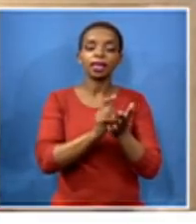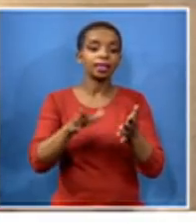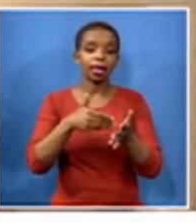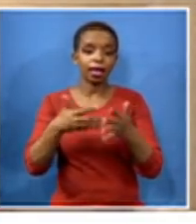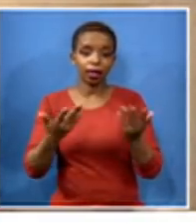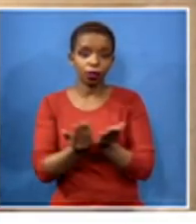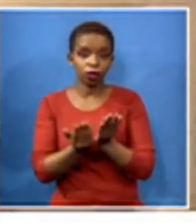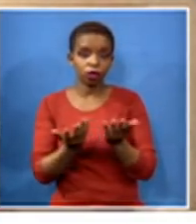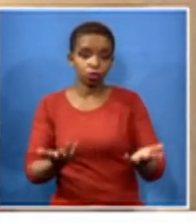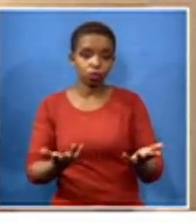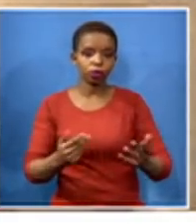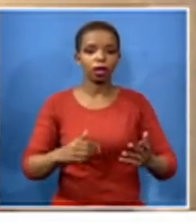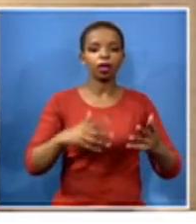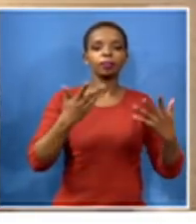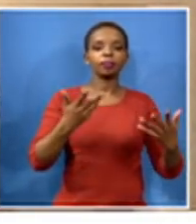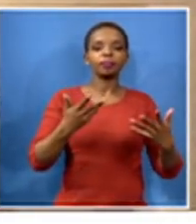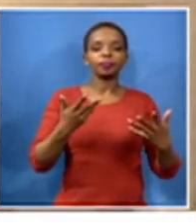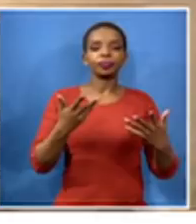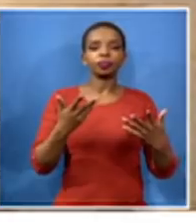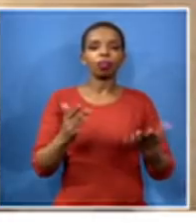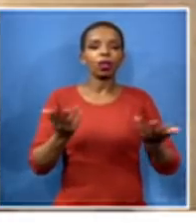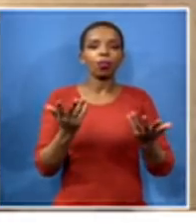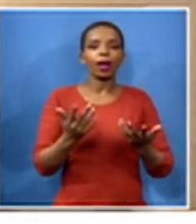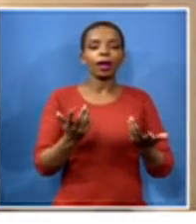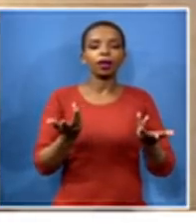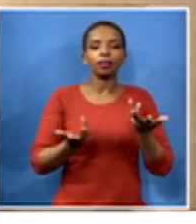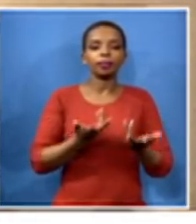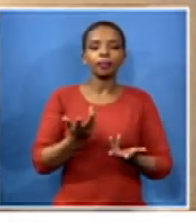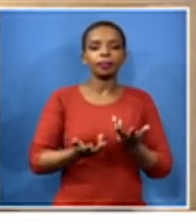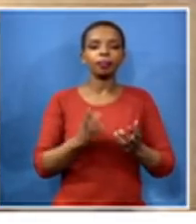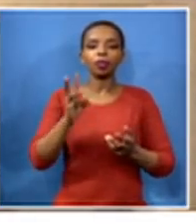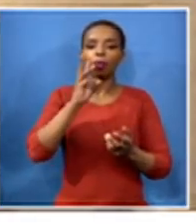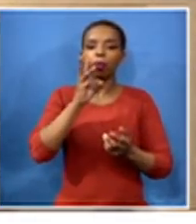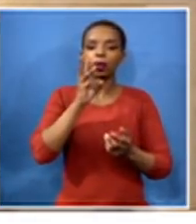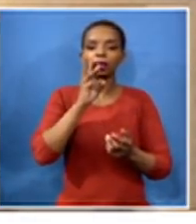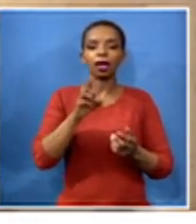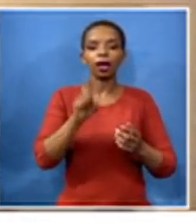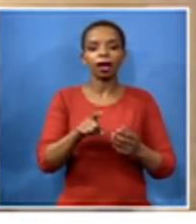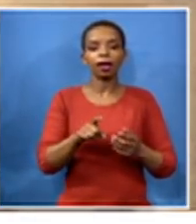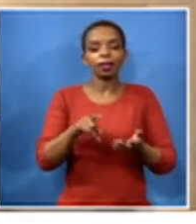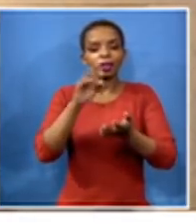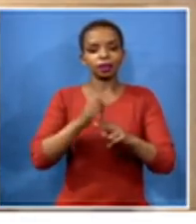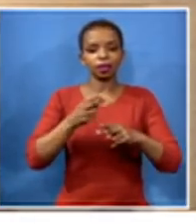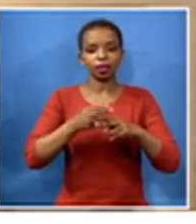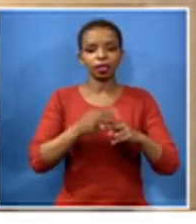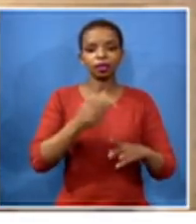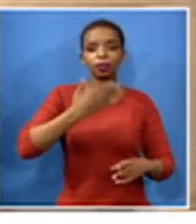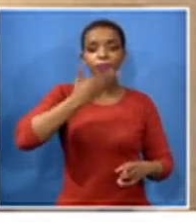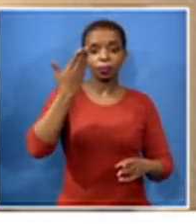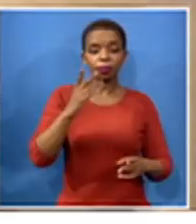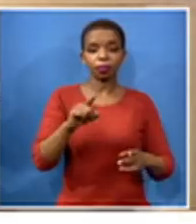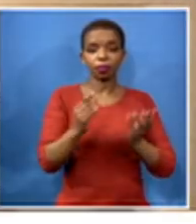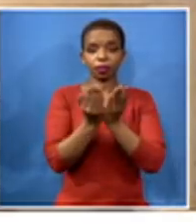properly cleaned and where sanitation and water don't um have not been delivered